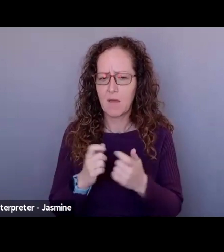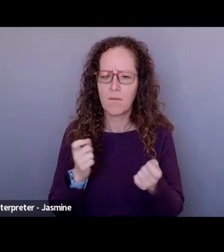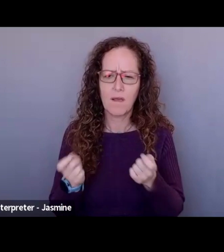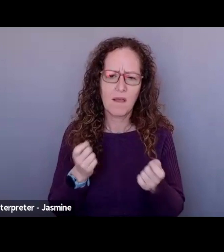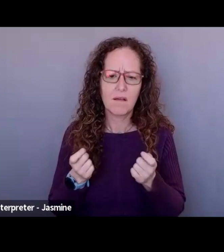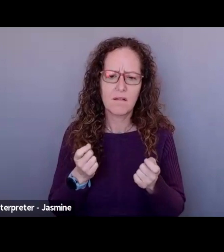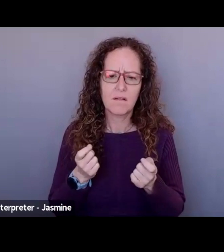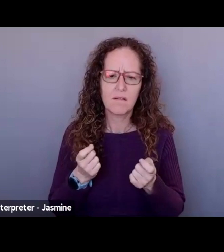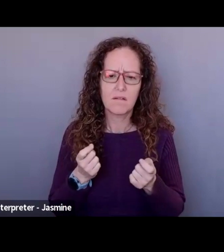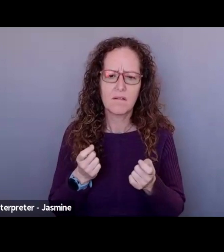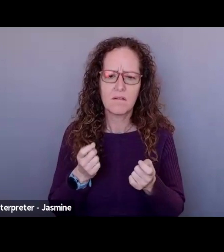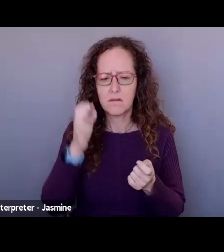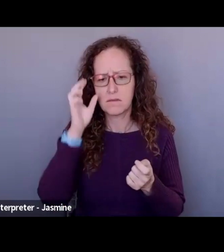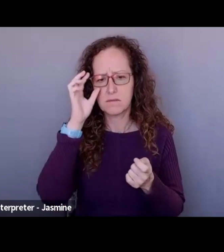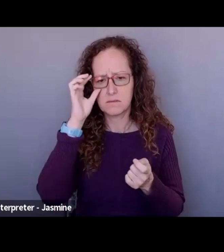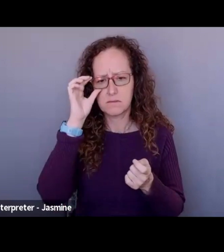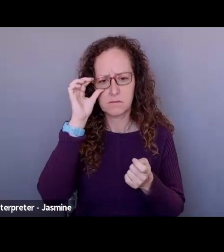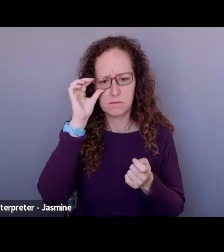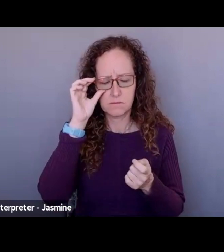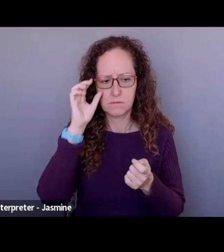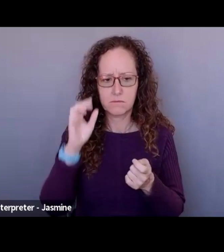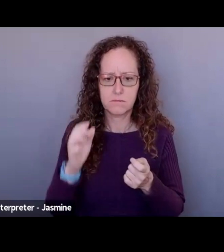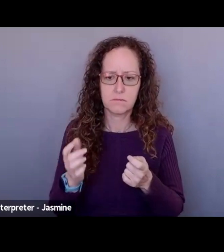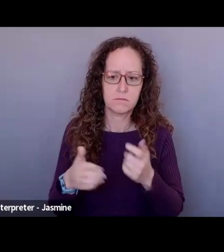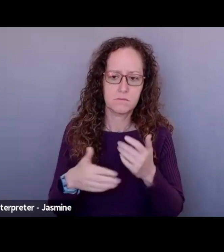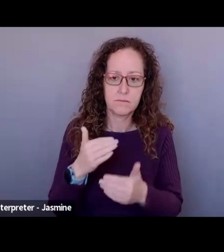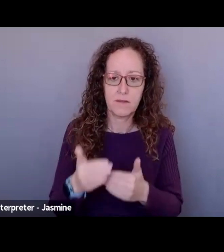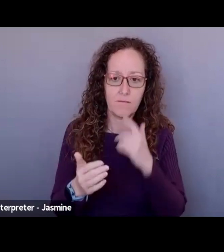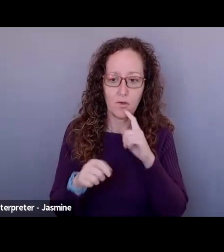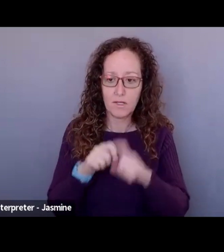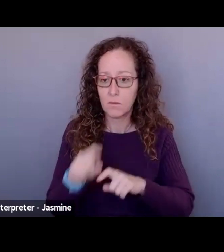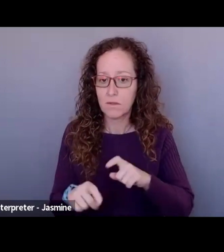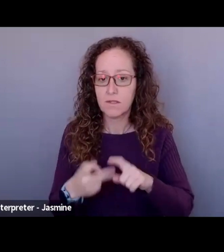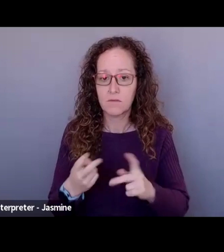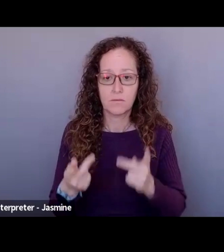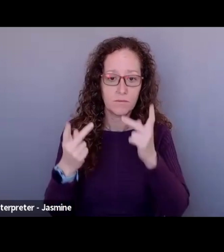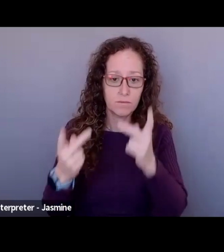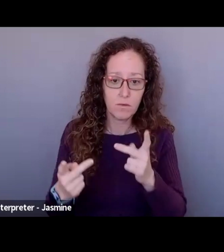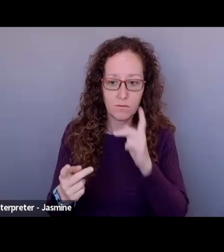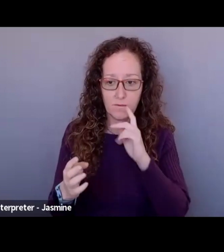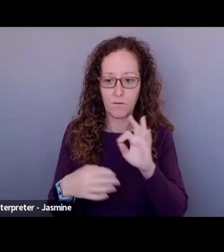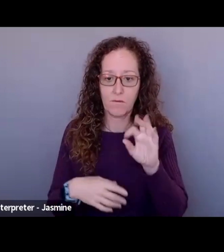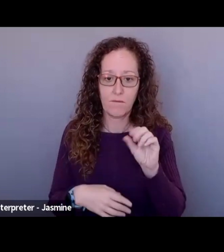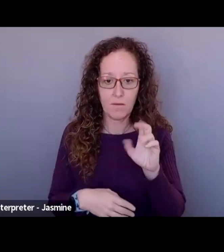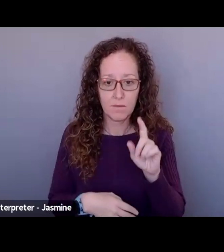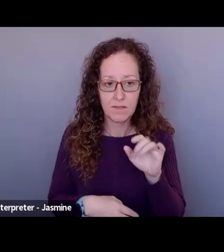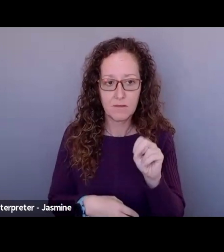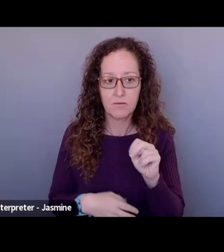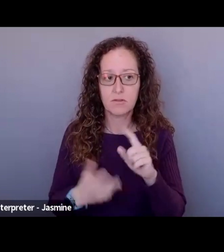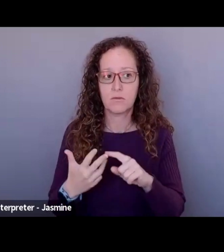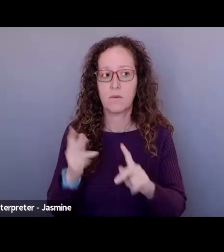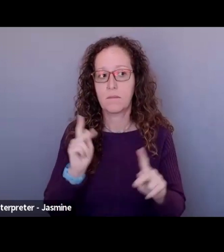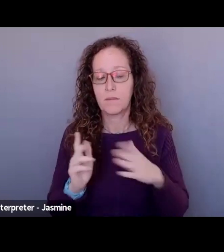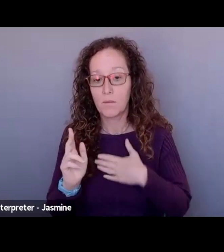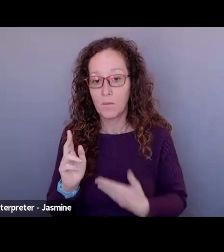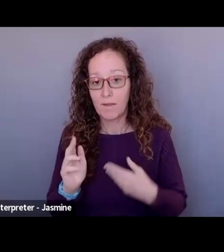uh, I guess, um, letters of inquiries or, uh, proposals for foundations or, people who would be willing to fund a